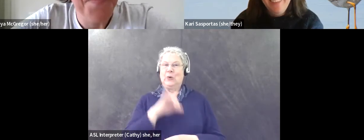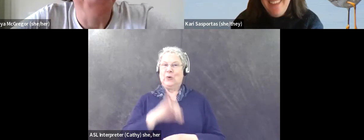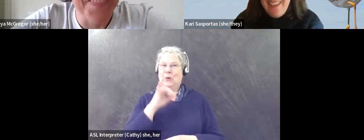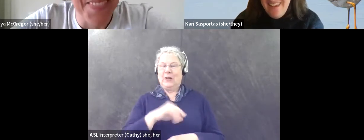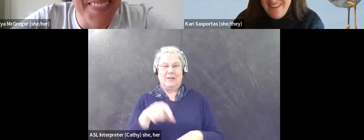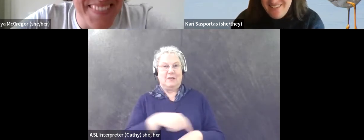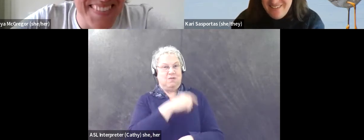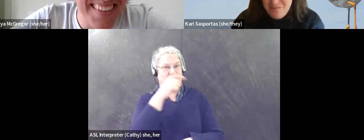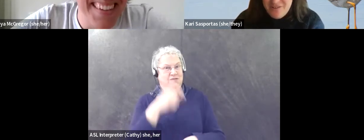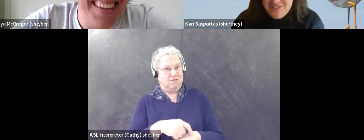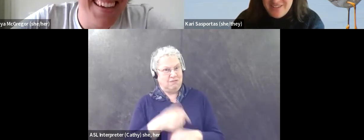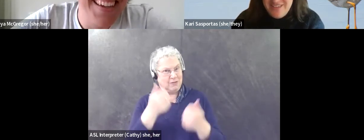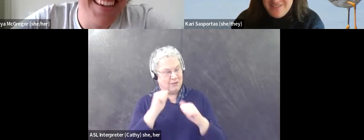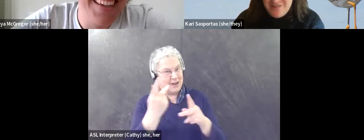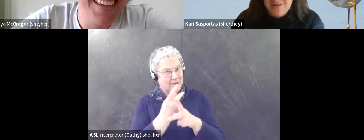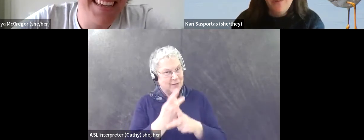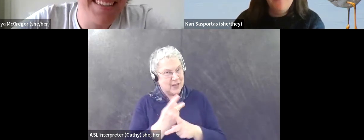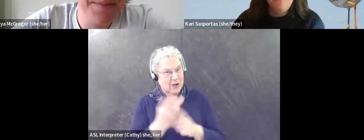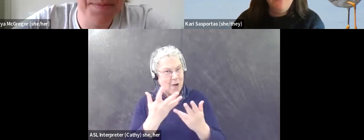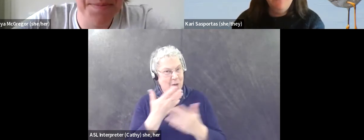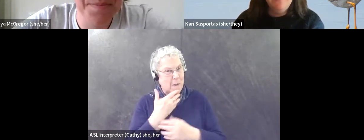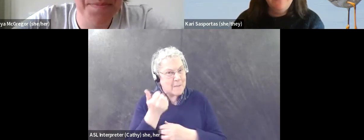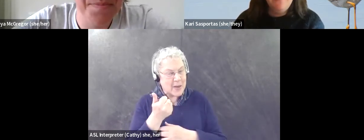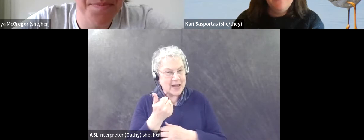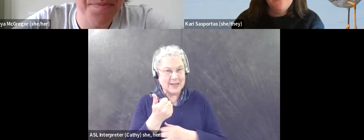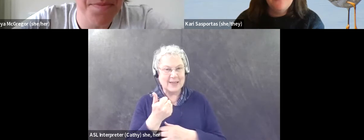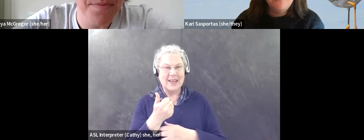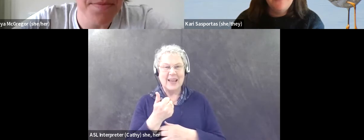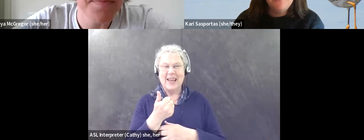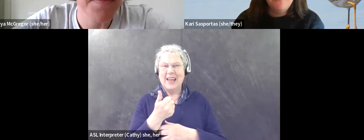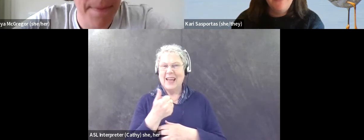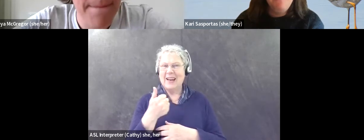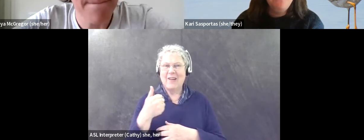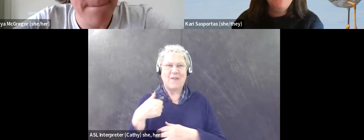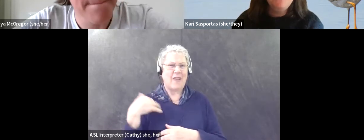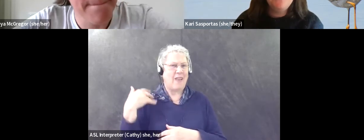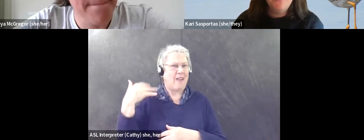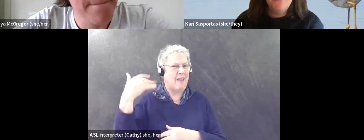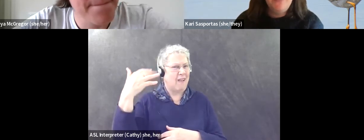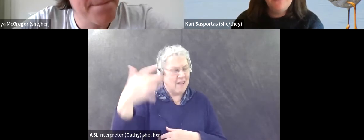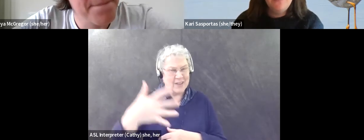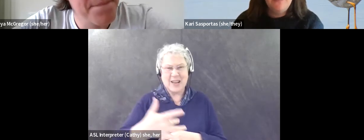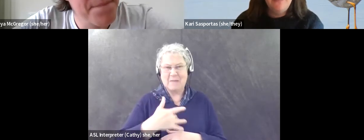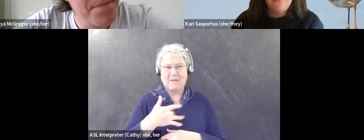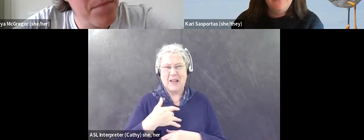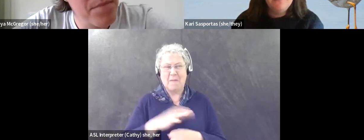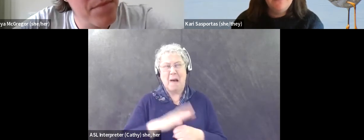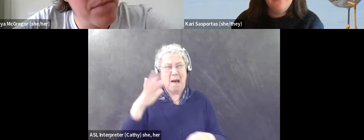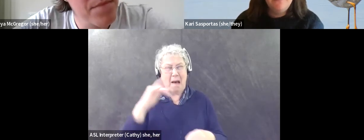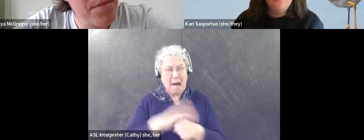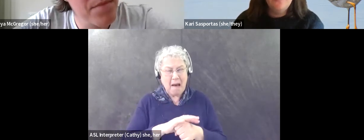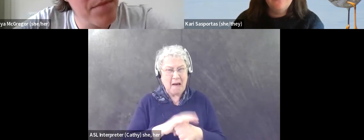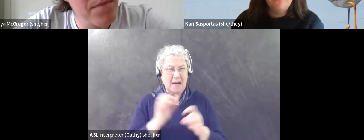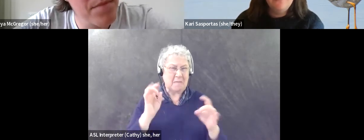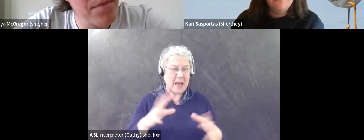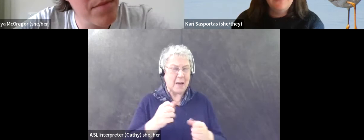and a project that started with many meltdowns over a series of time. Um, so it took a lot of things that